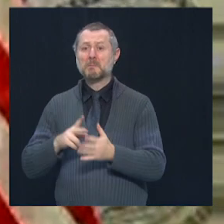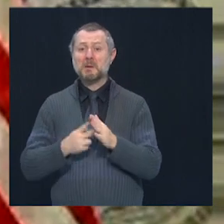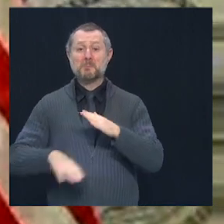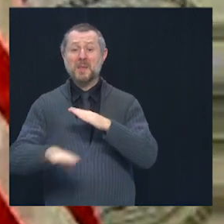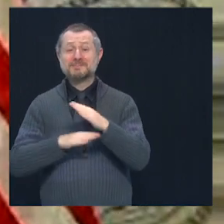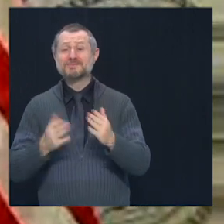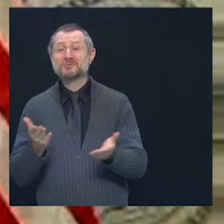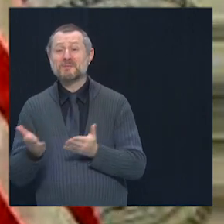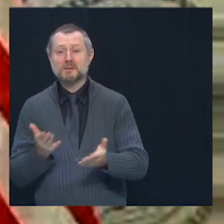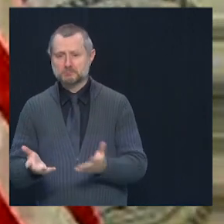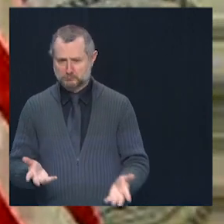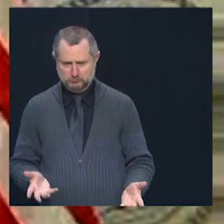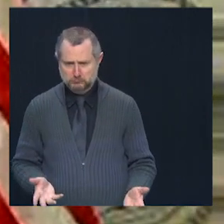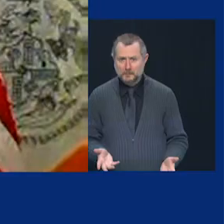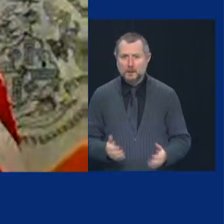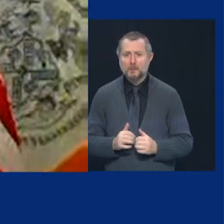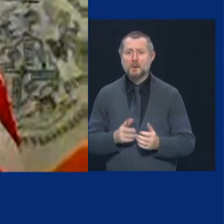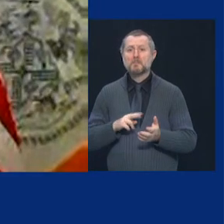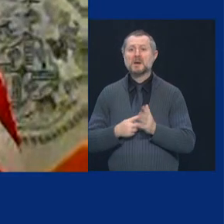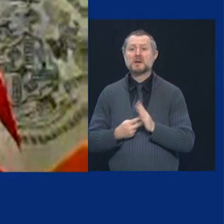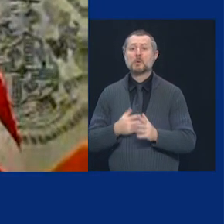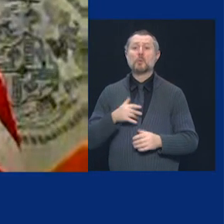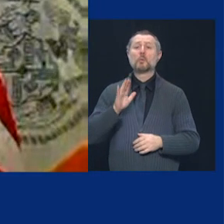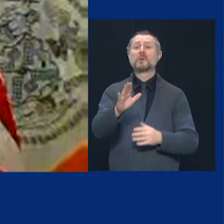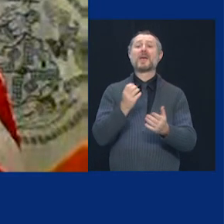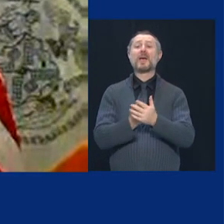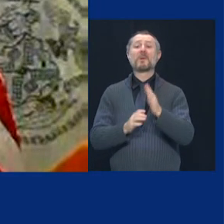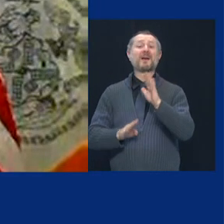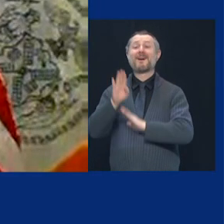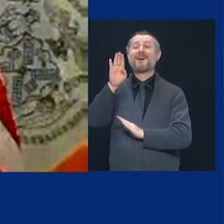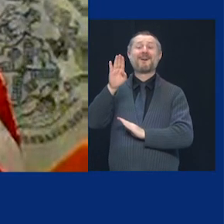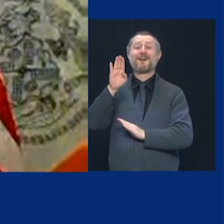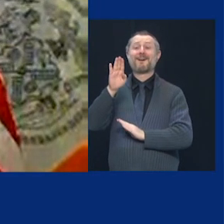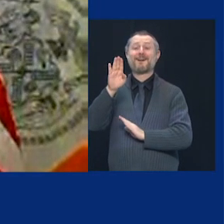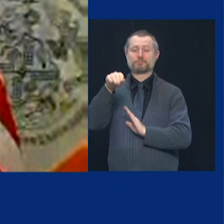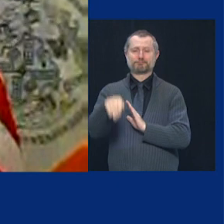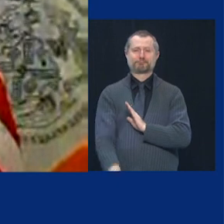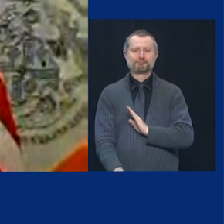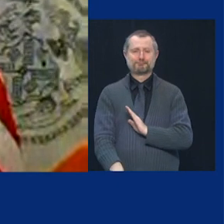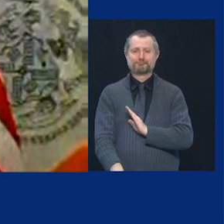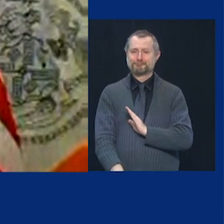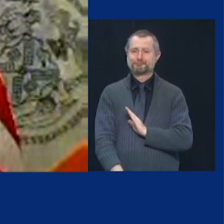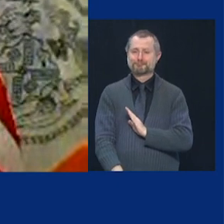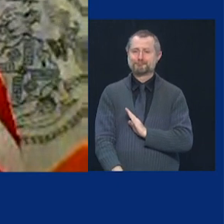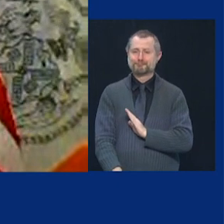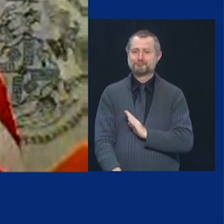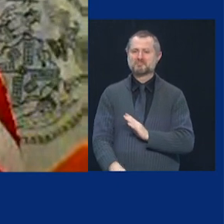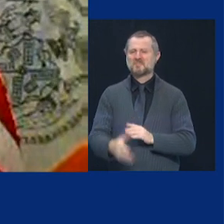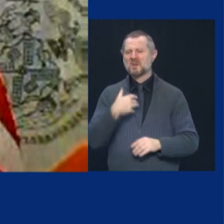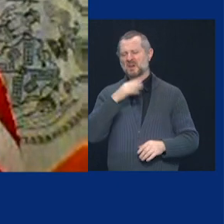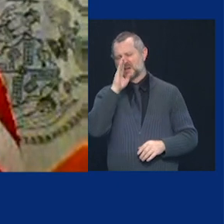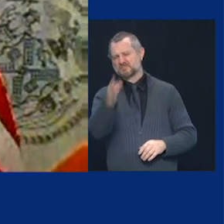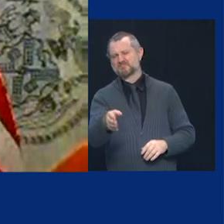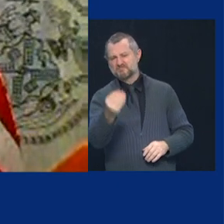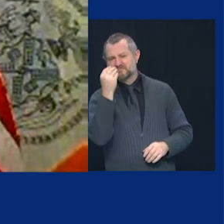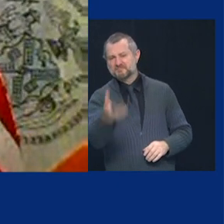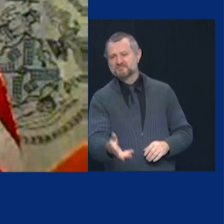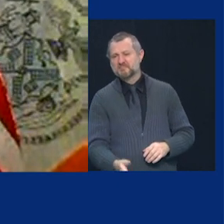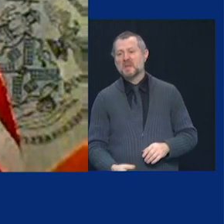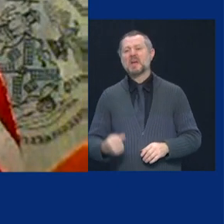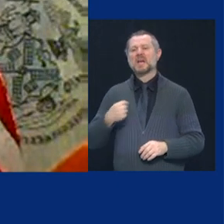off the recovery that is the bottom line here so i know what we went through